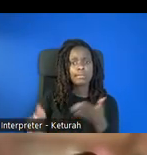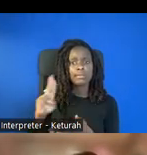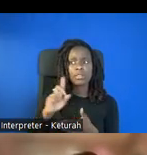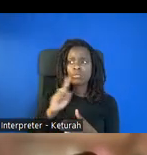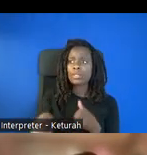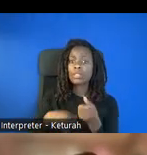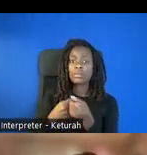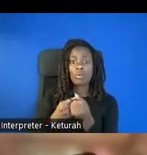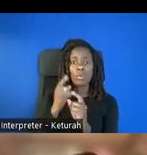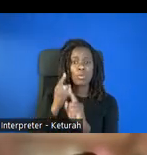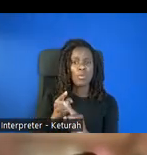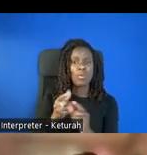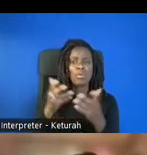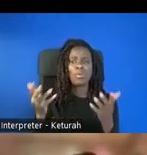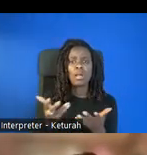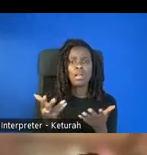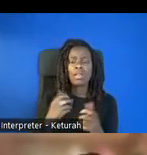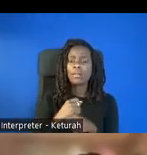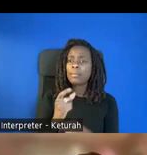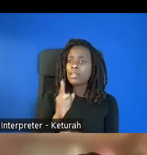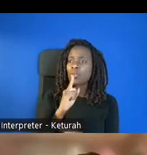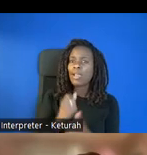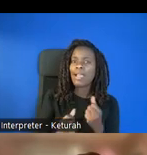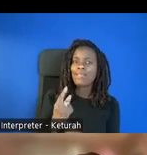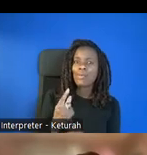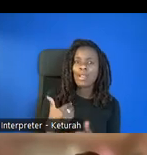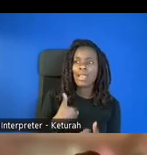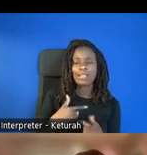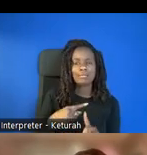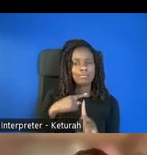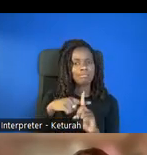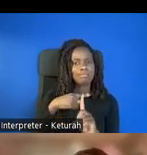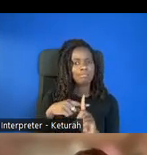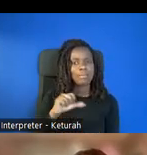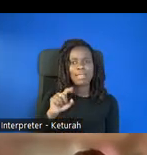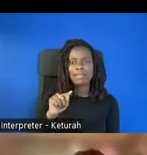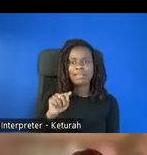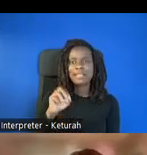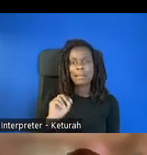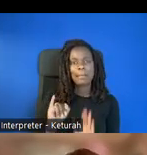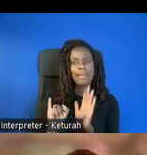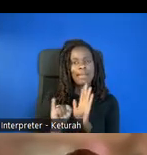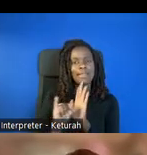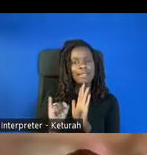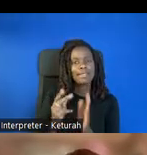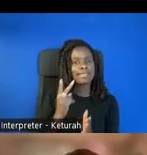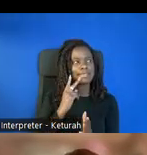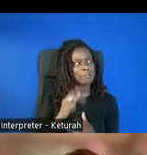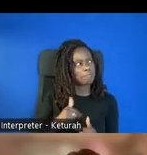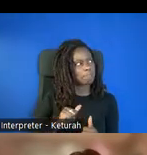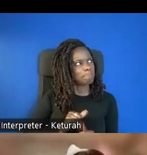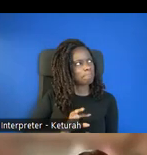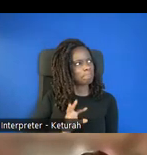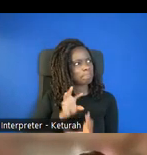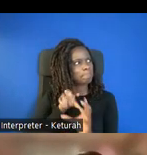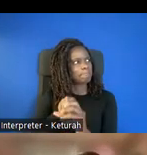goal of making sure that everyone has a positive STEM identity and sees themselves as being part of STEM.